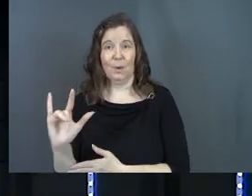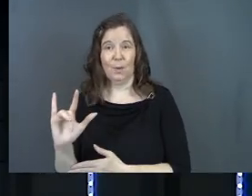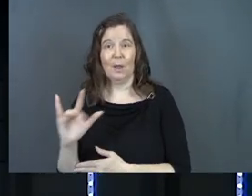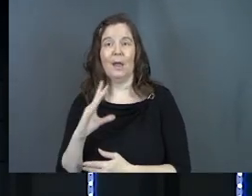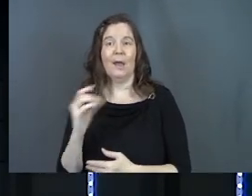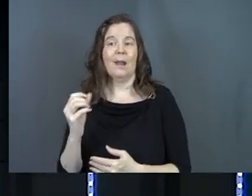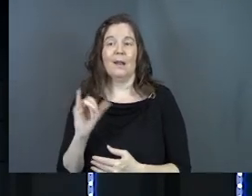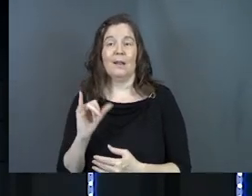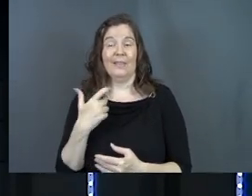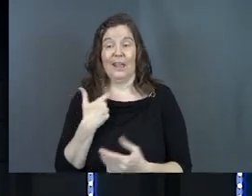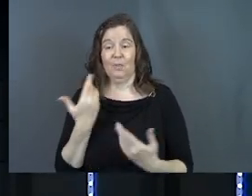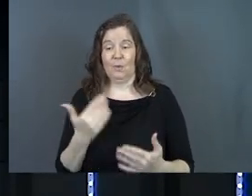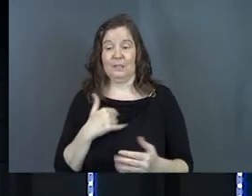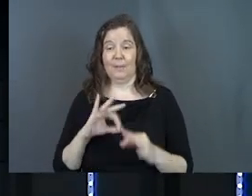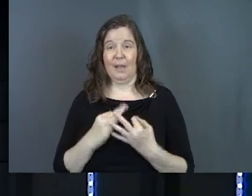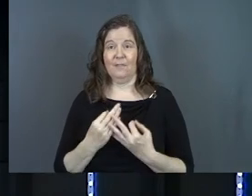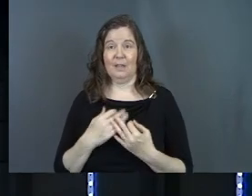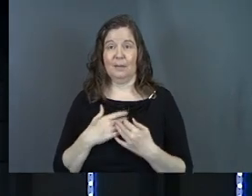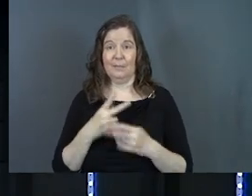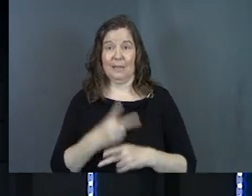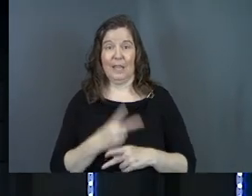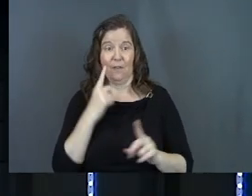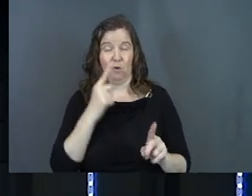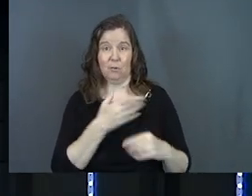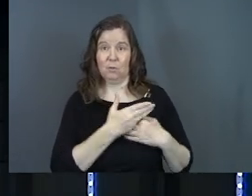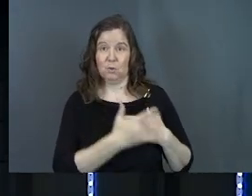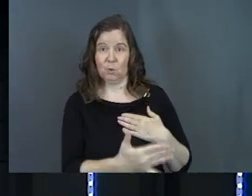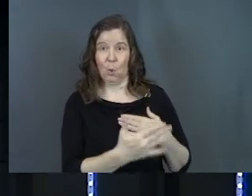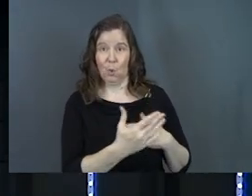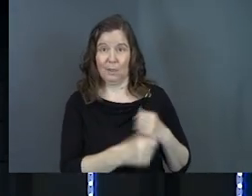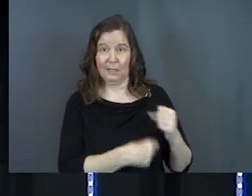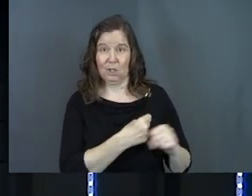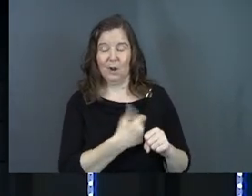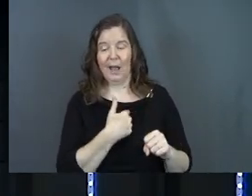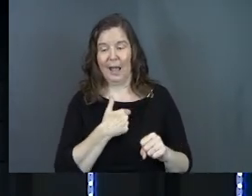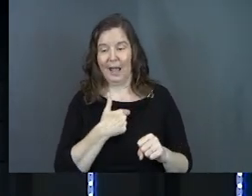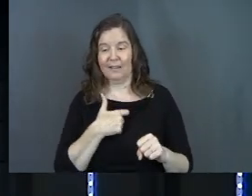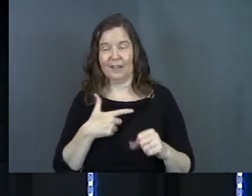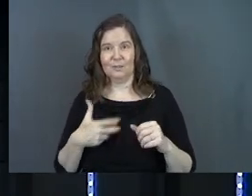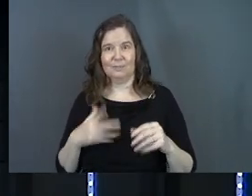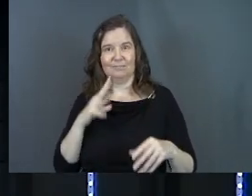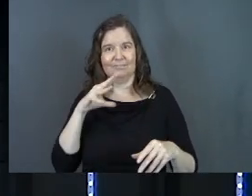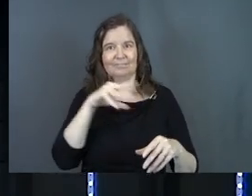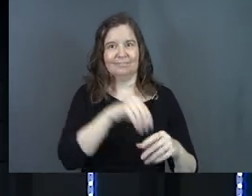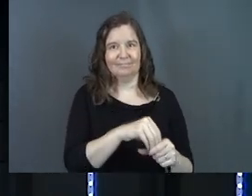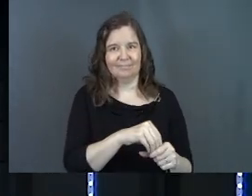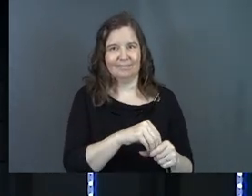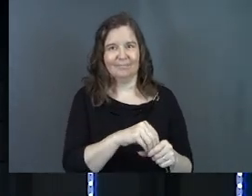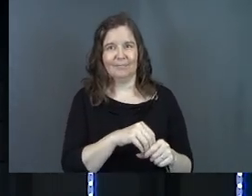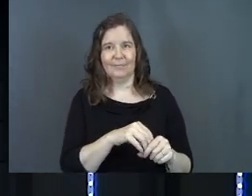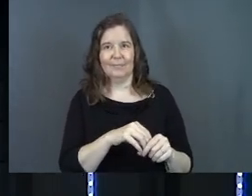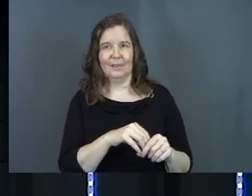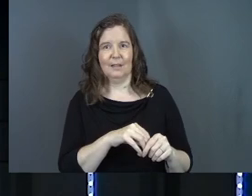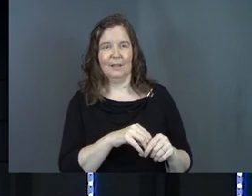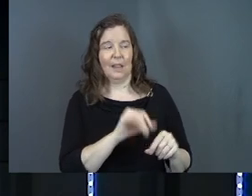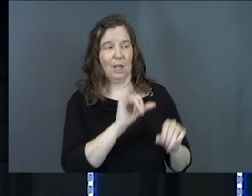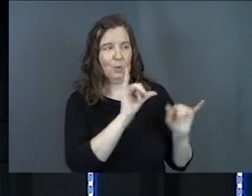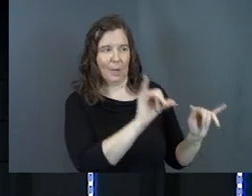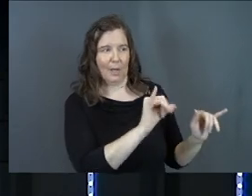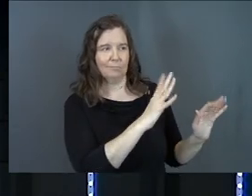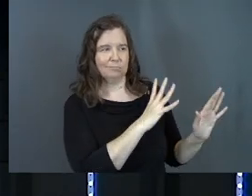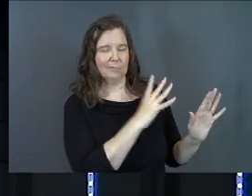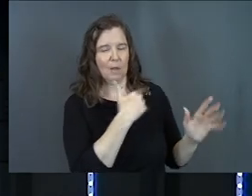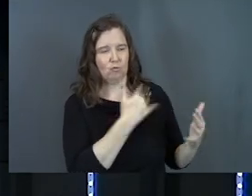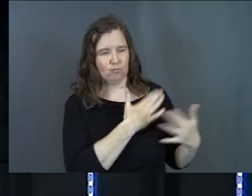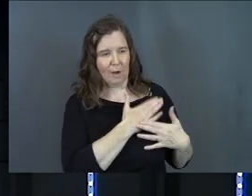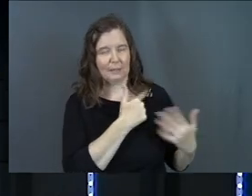just like the rest of my family's been caring for her this whole last year, I got to swing in and just say, give me a week. You all stay home. Take a vacation.